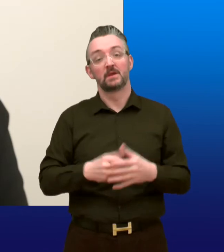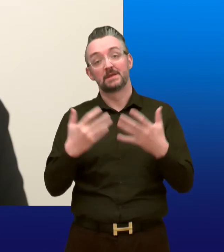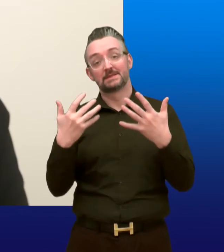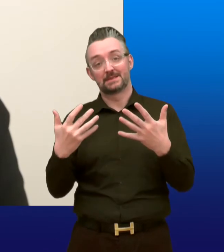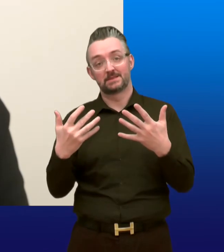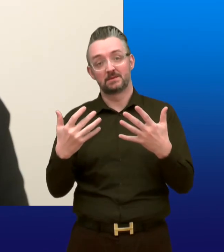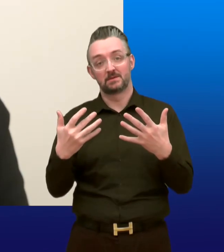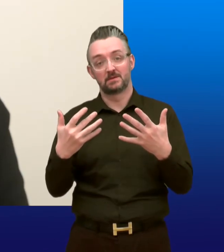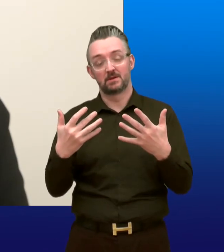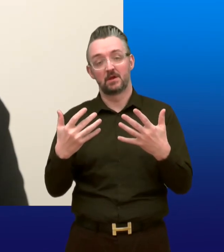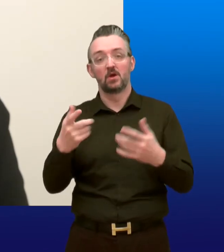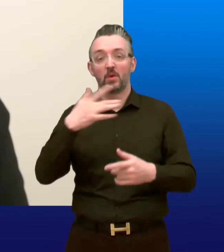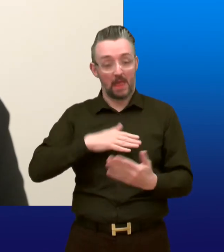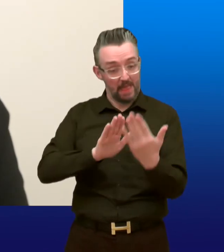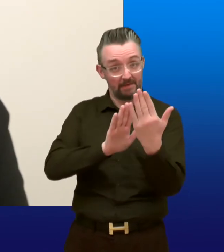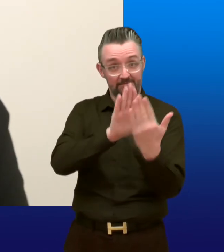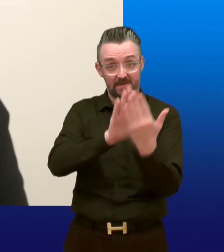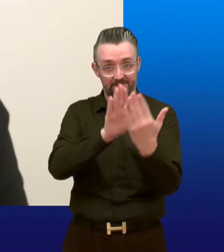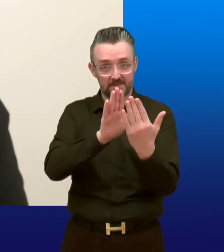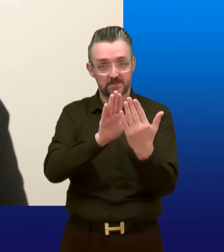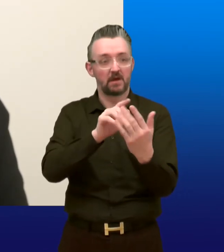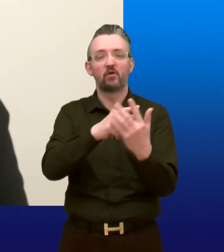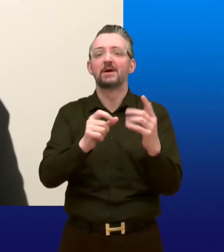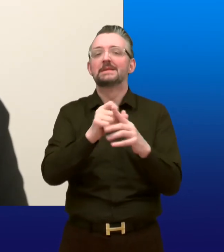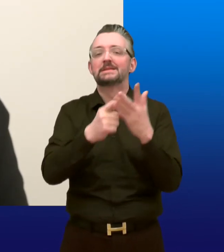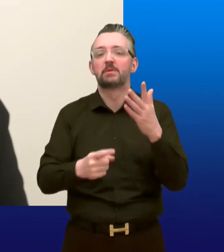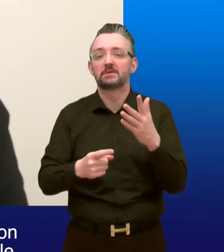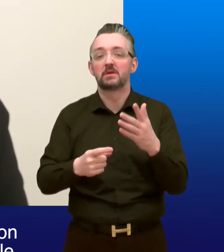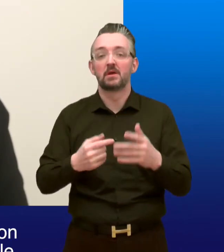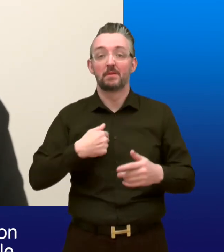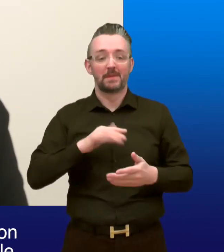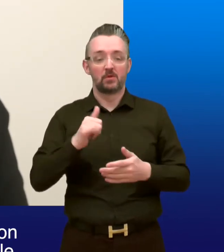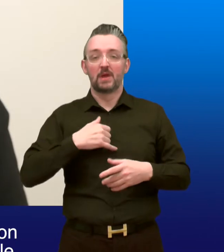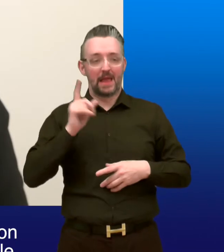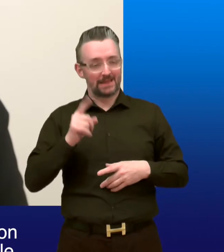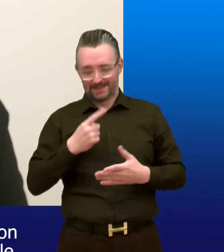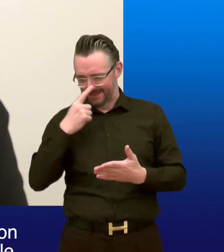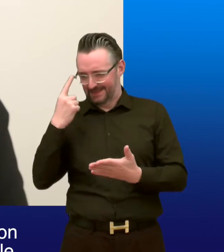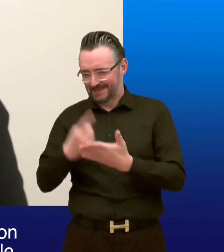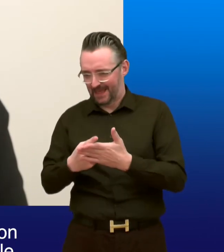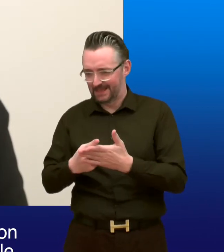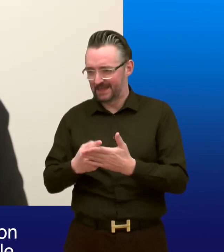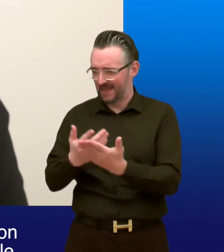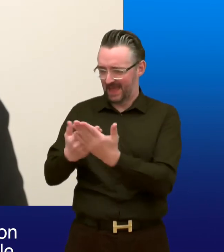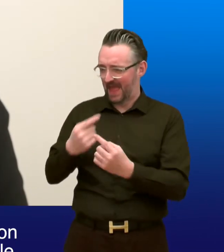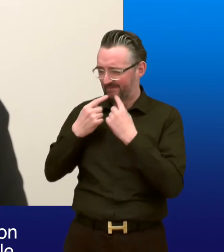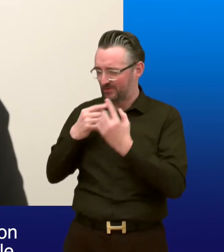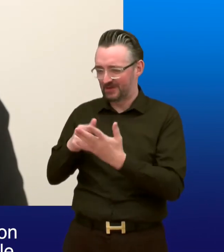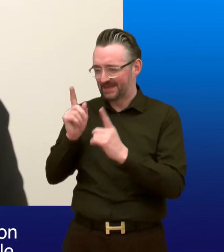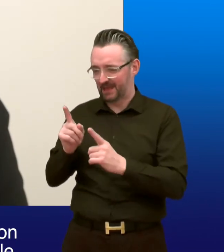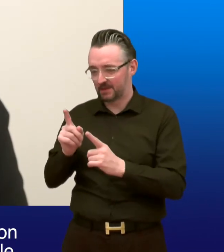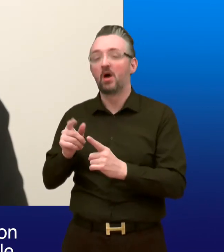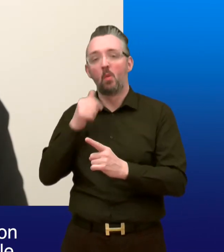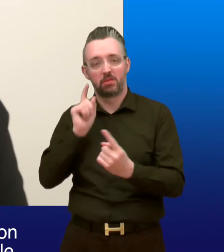10. Only carry out a face-to-face assessment for disability benefits when we are not able to make a decision with information that